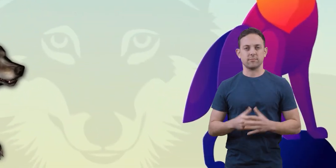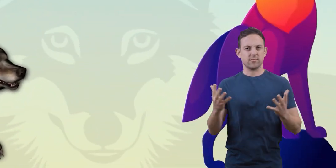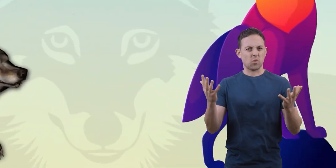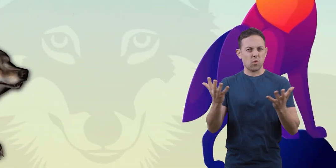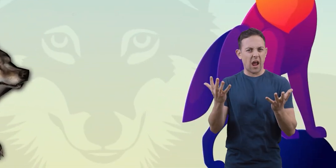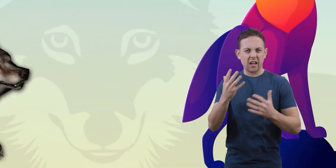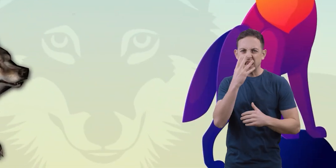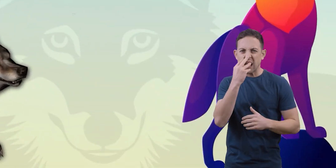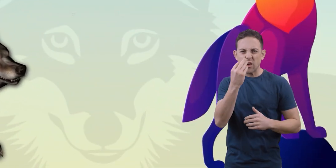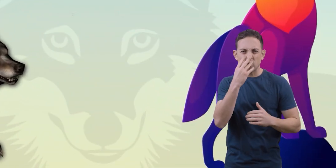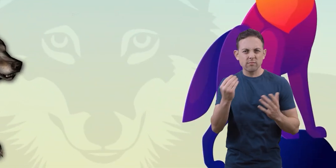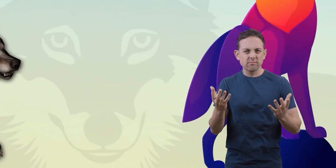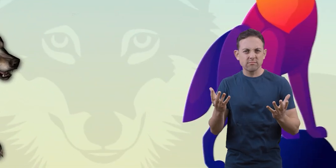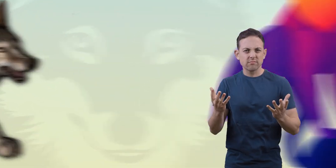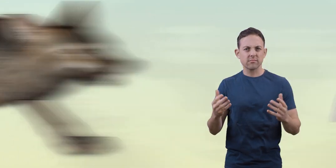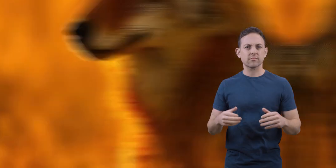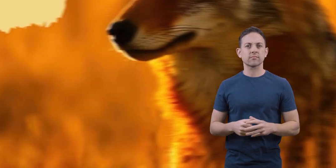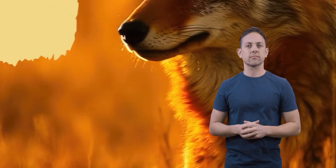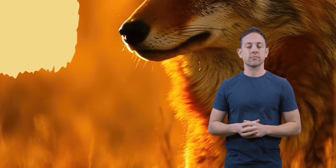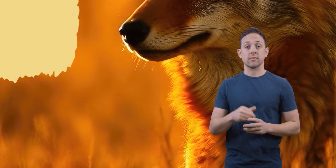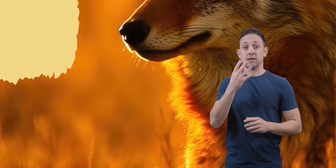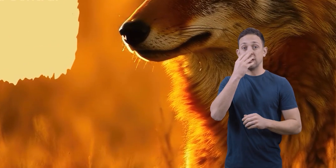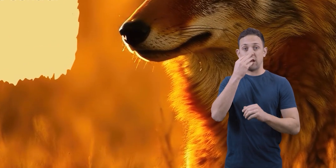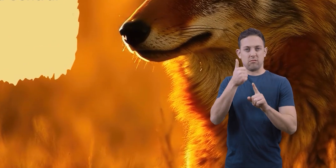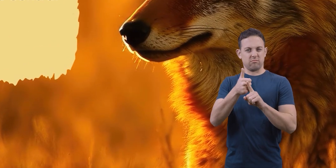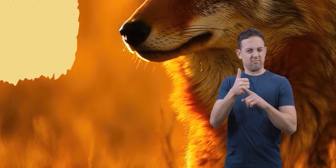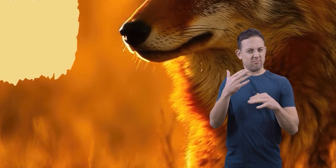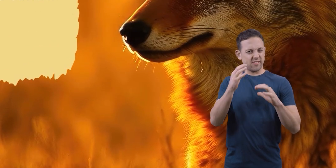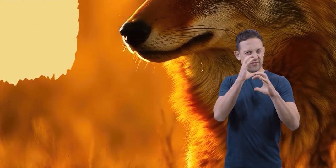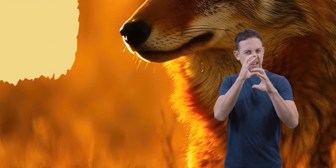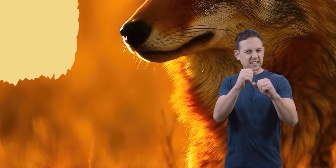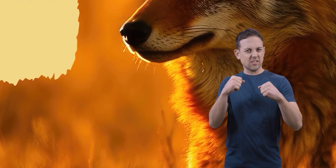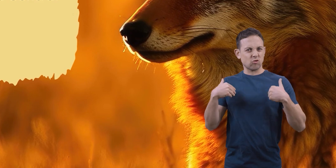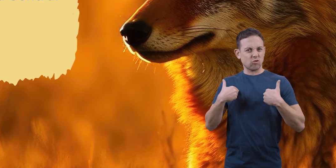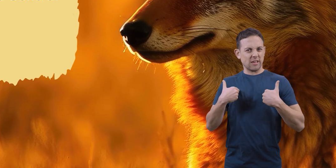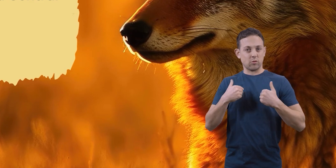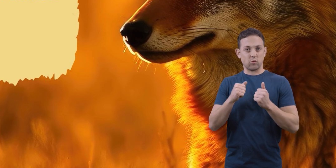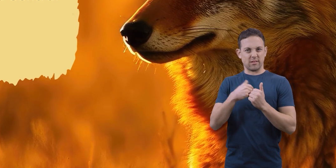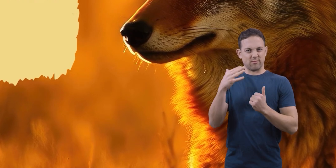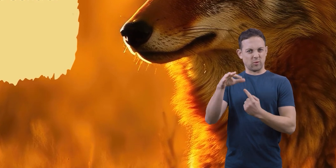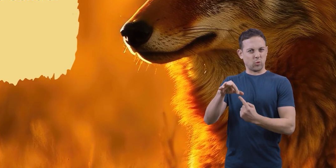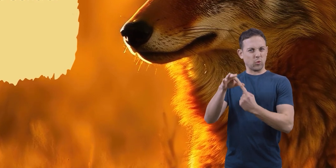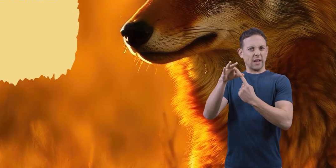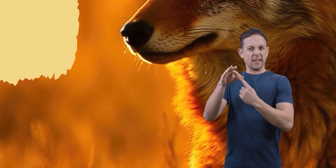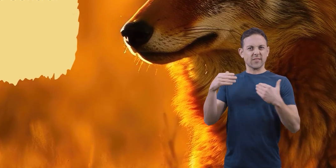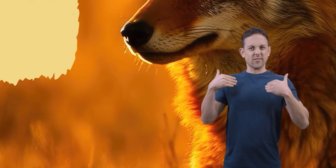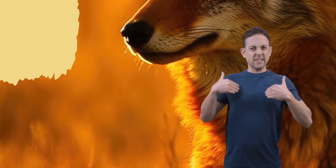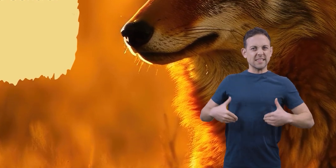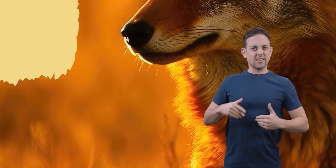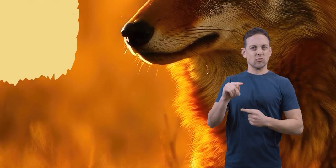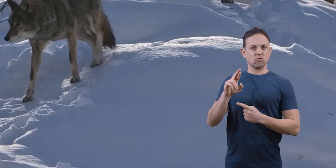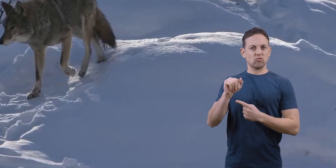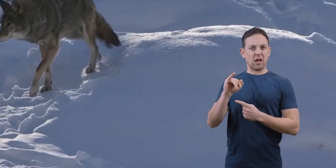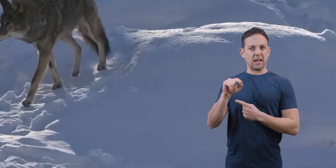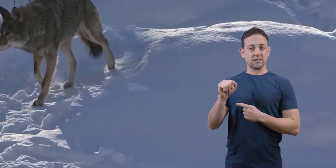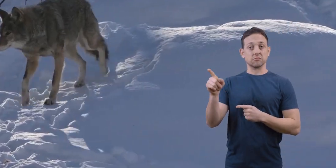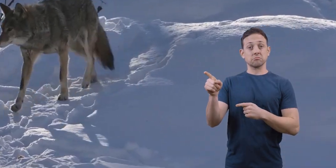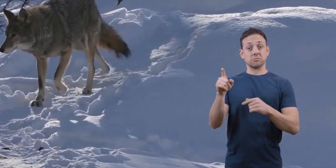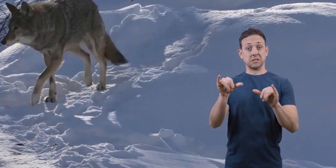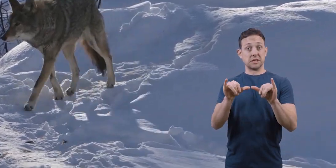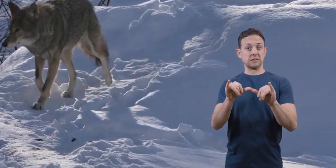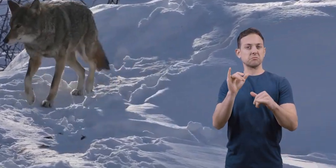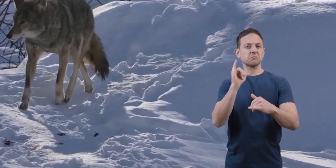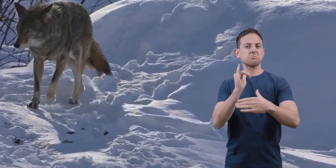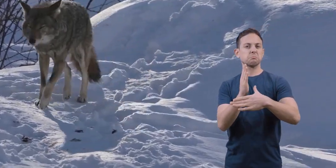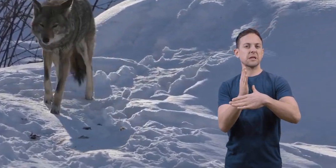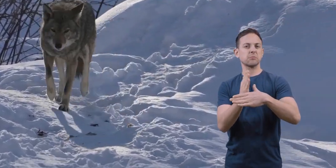What are coyotes? Coyotes are fascinating creatures with some unique physical traits. They're about the